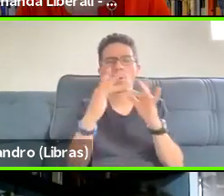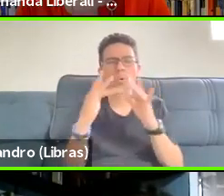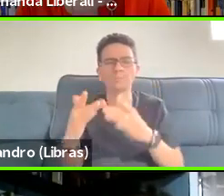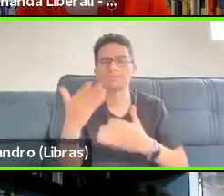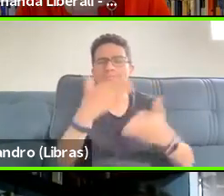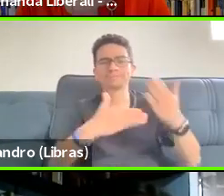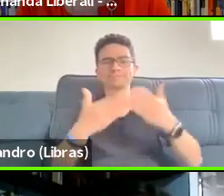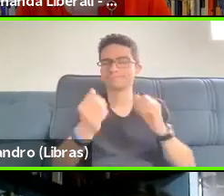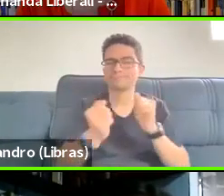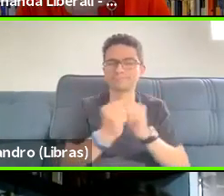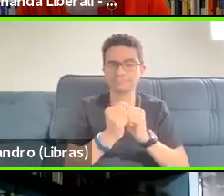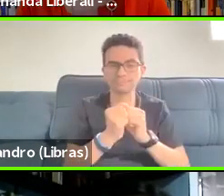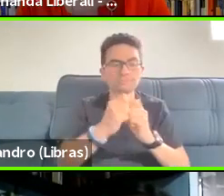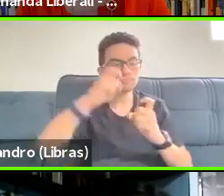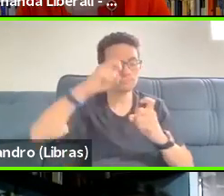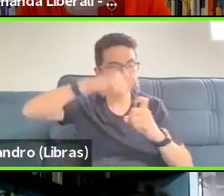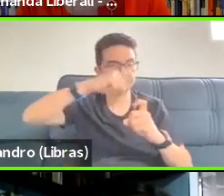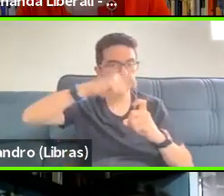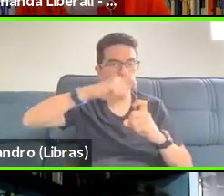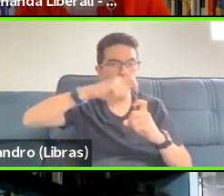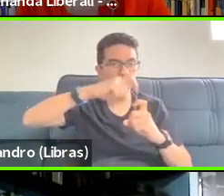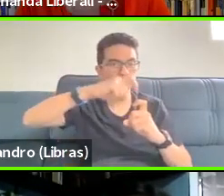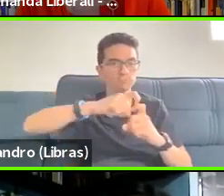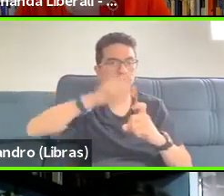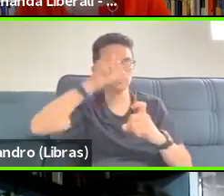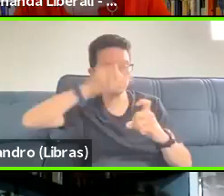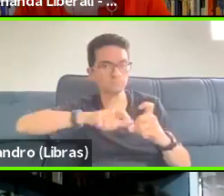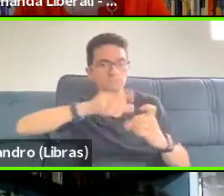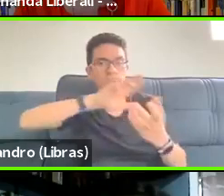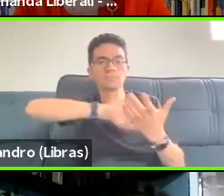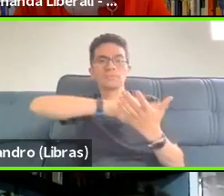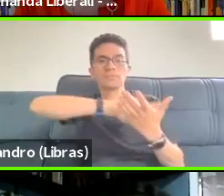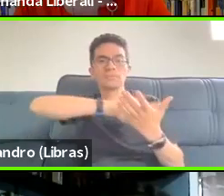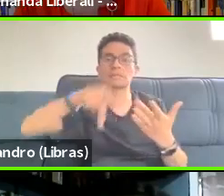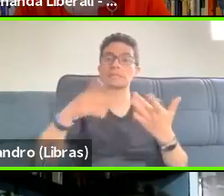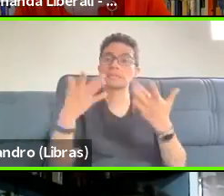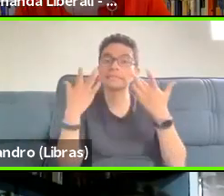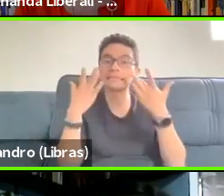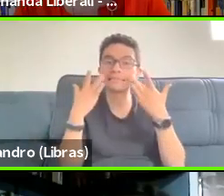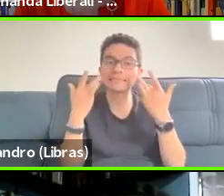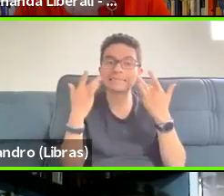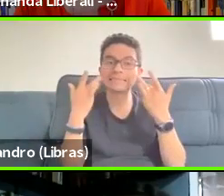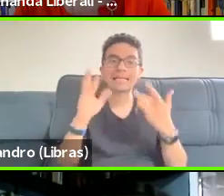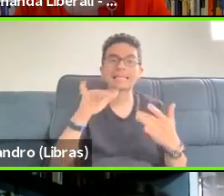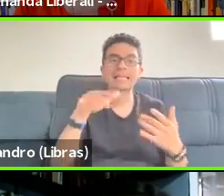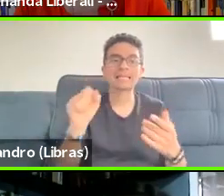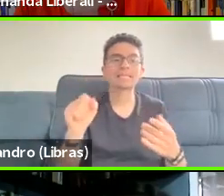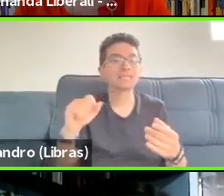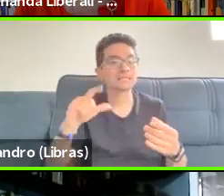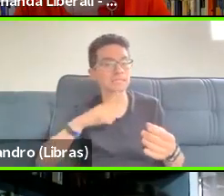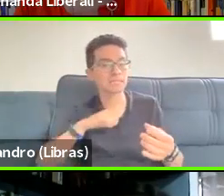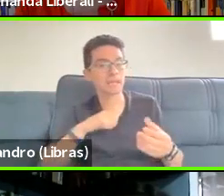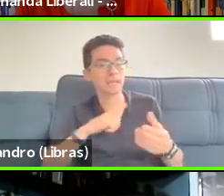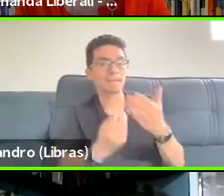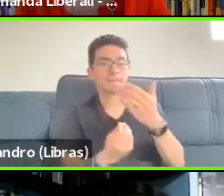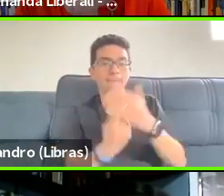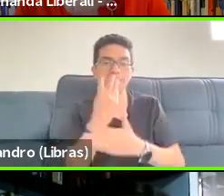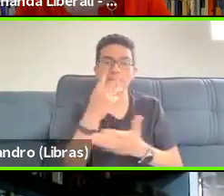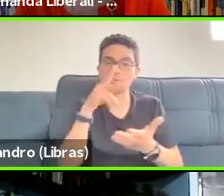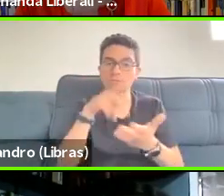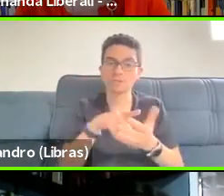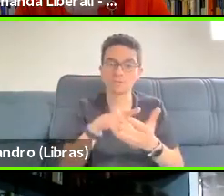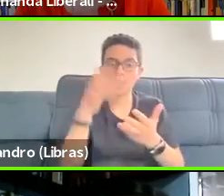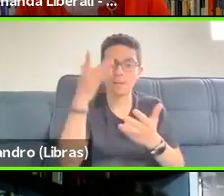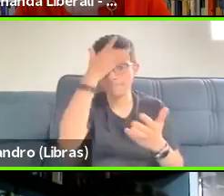Um, and from the perspective of the lived realities and histories of the people in that room, which are never, you know,